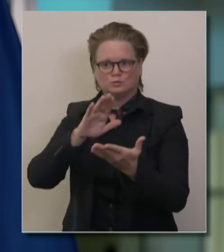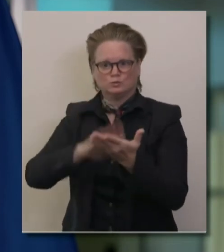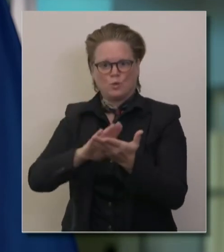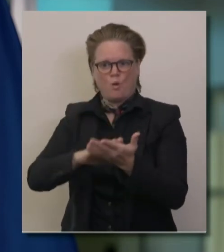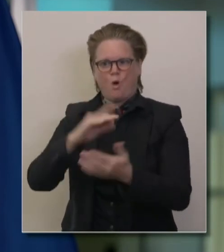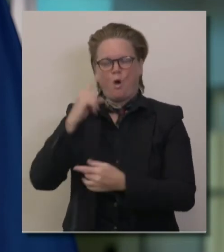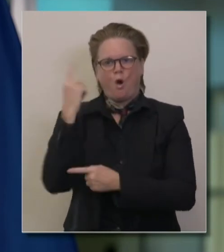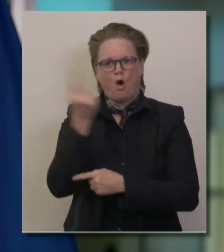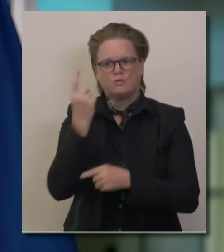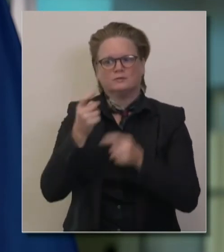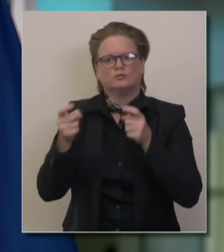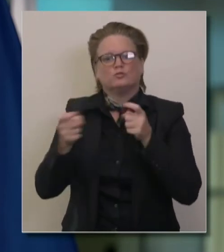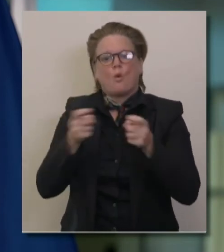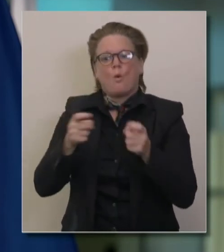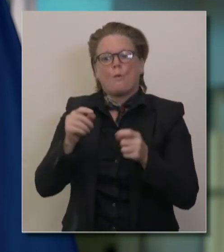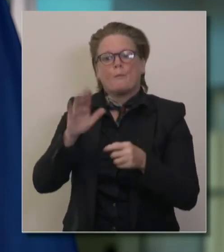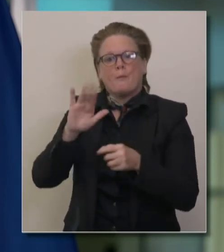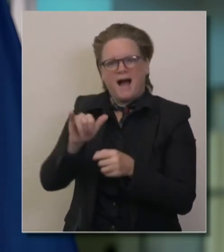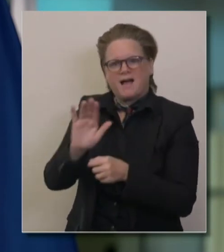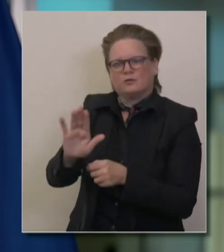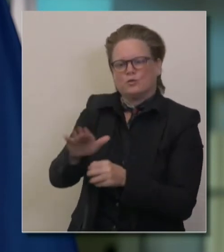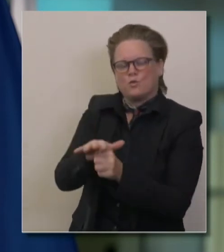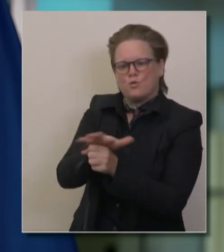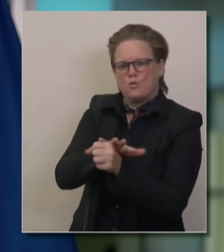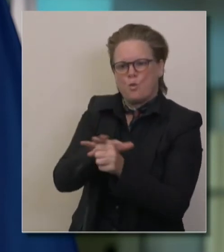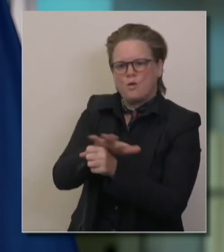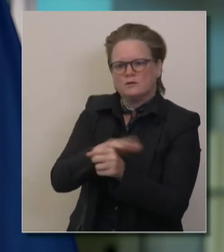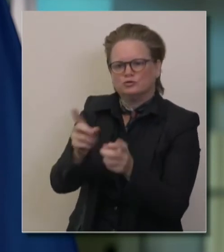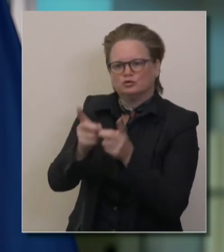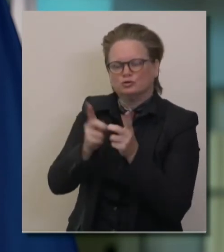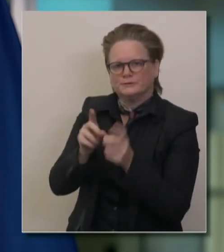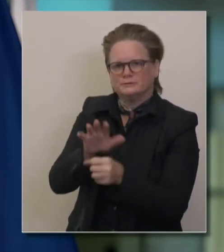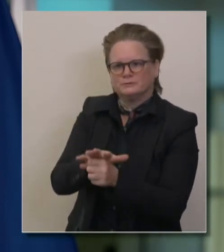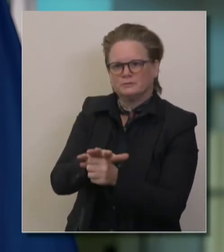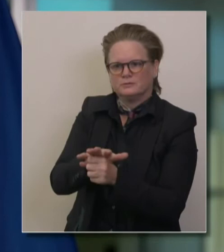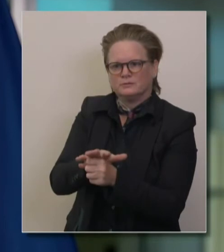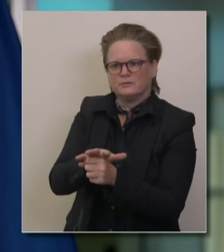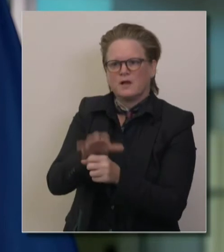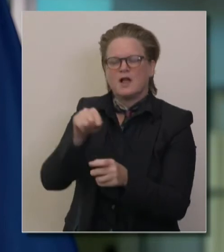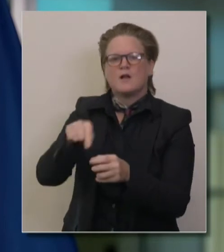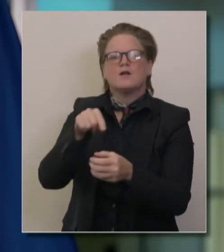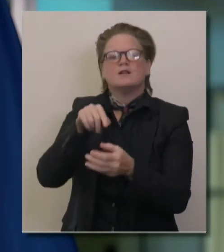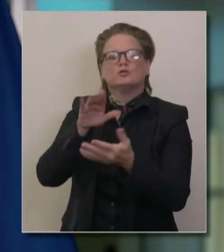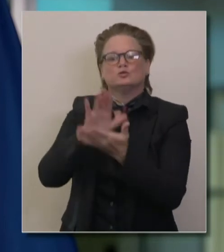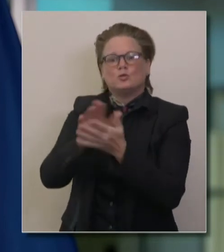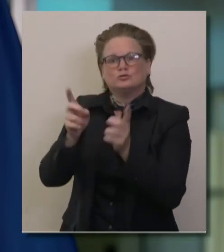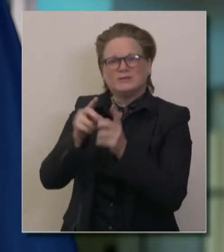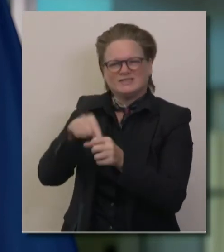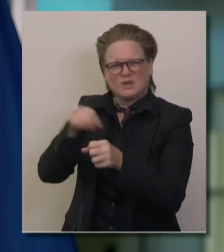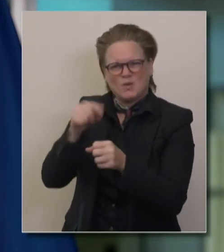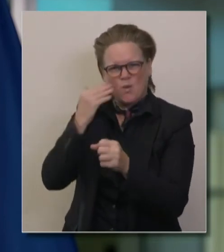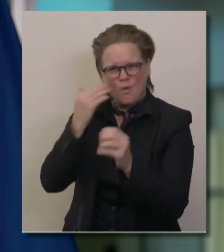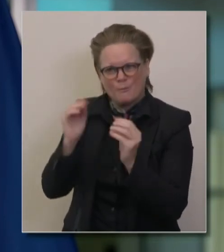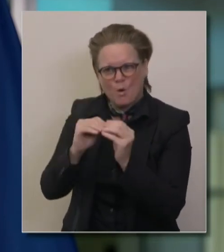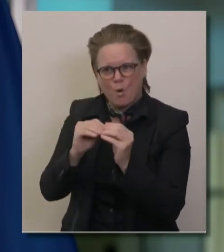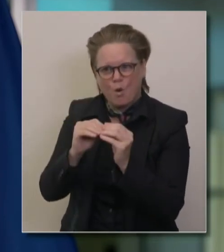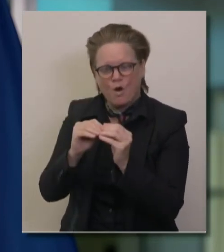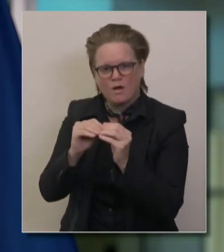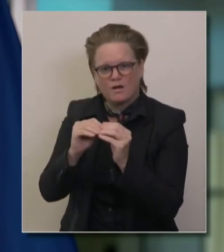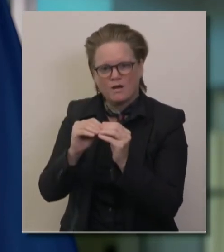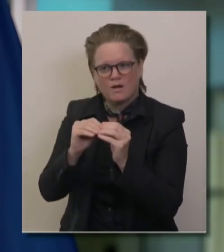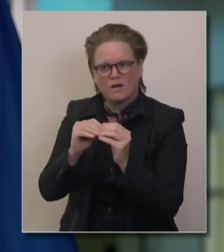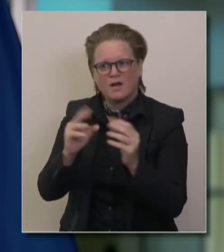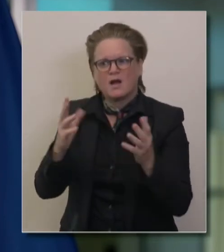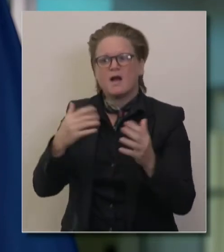often say, is determinative perhaps nowhere more than as it relates to public education in the state of California. You